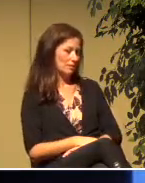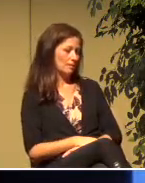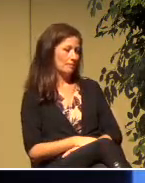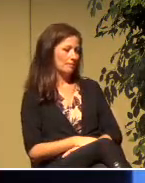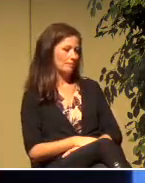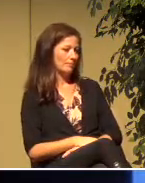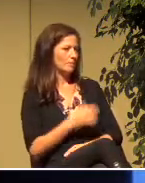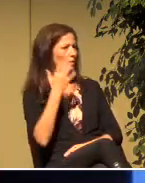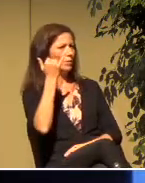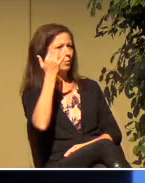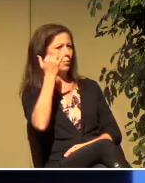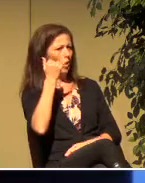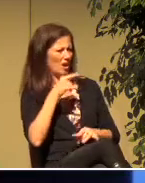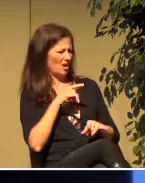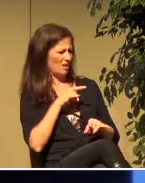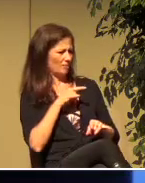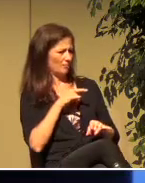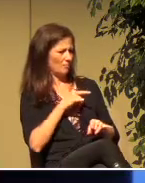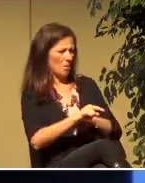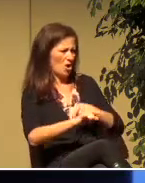Why do you persecute me?